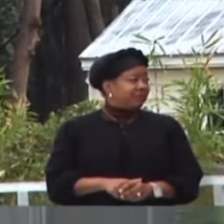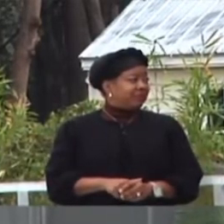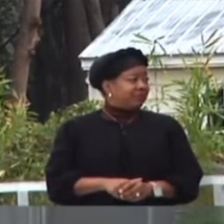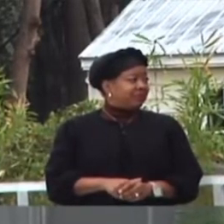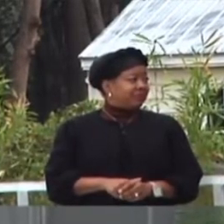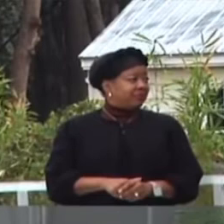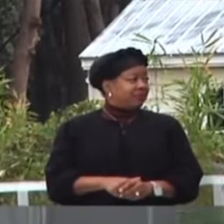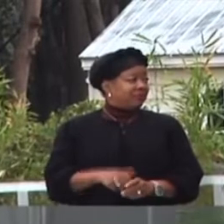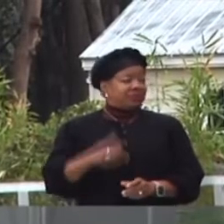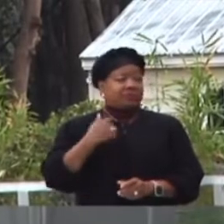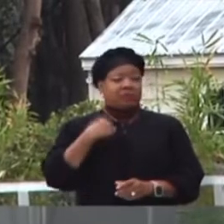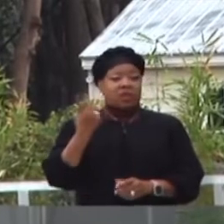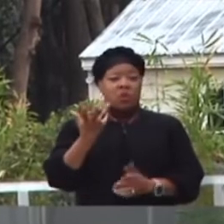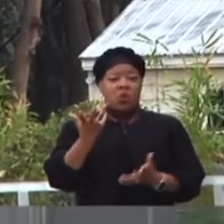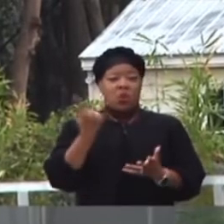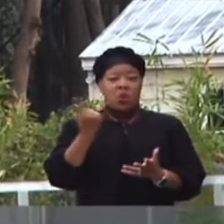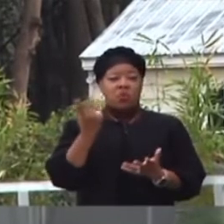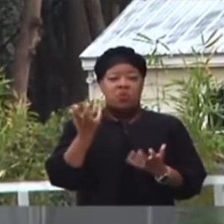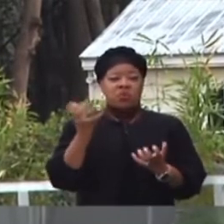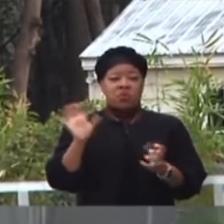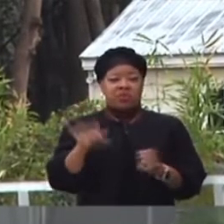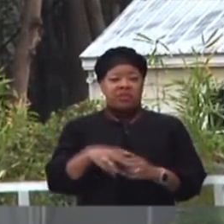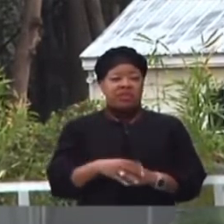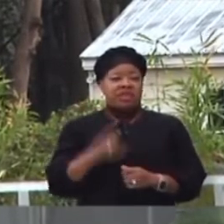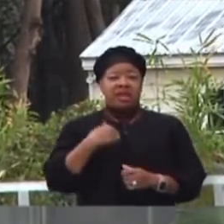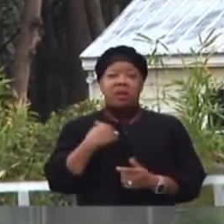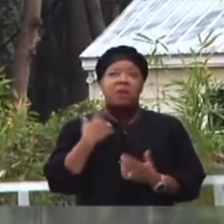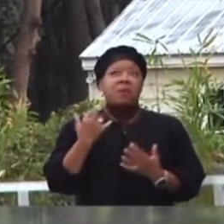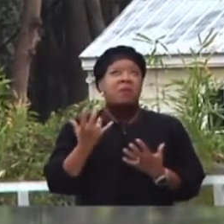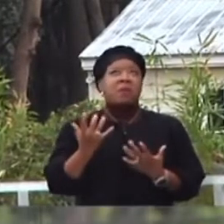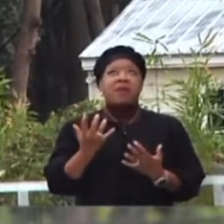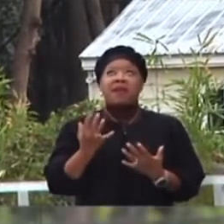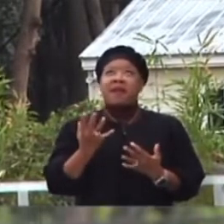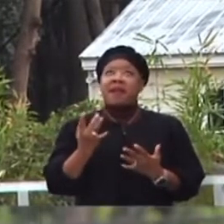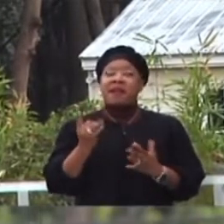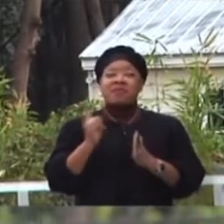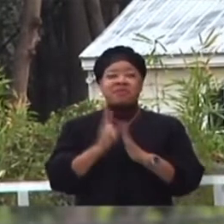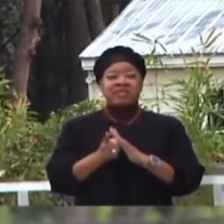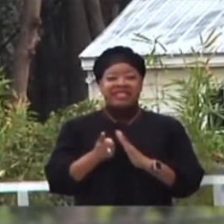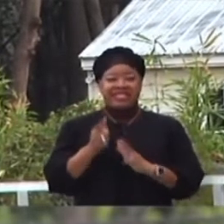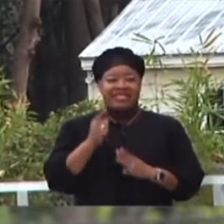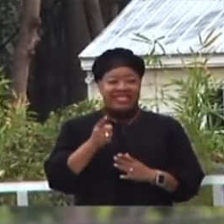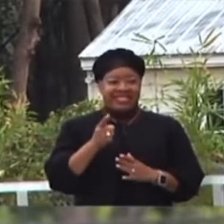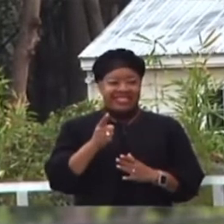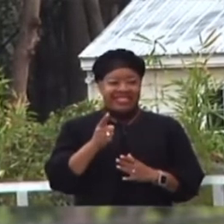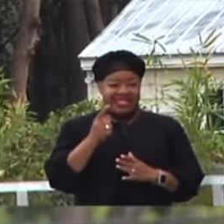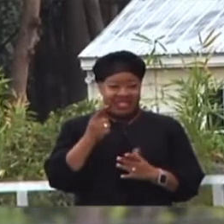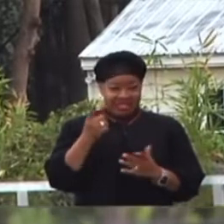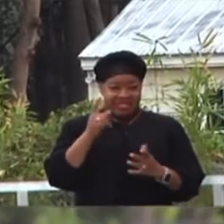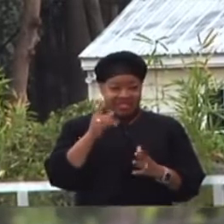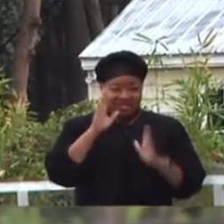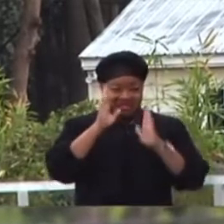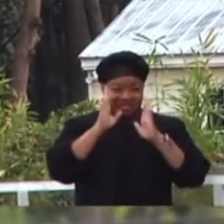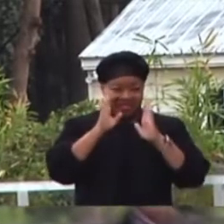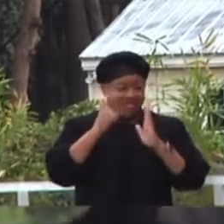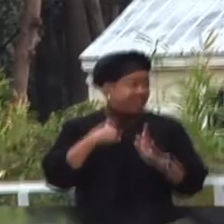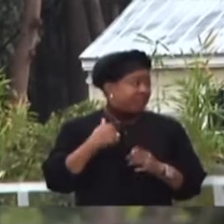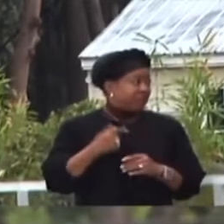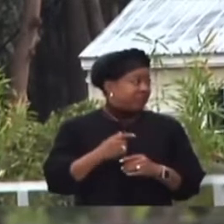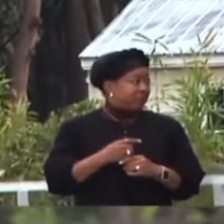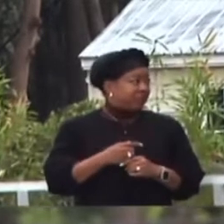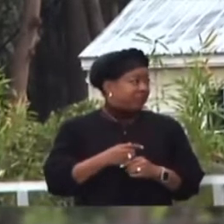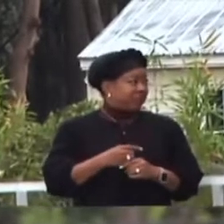I always wanted to do this, and I've been waiting for this moment. So y'all, y'all ride with me, okay? Hold on. Let's do this.